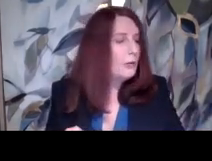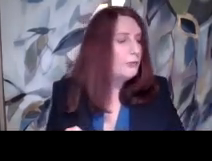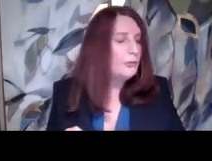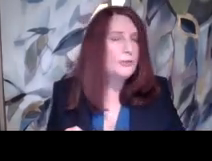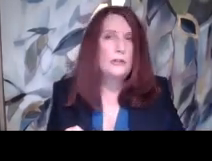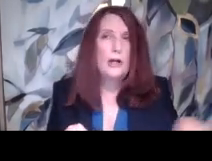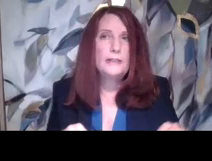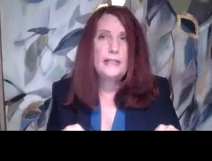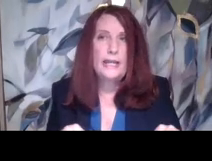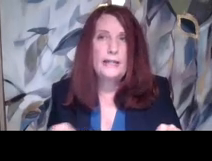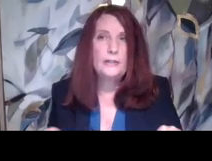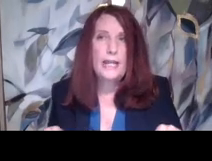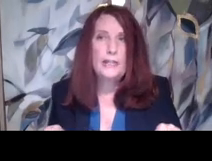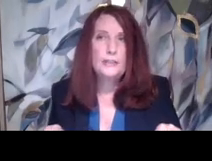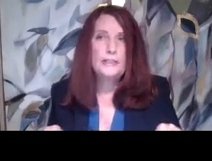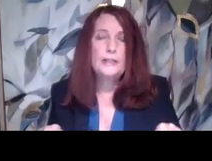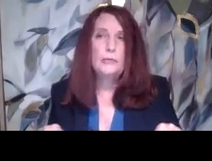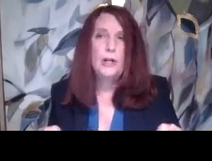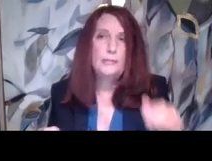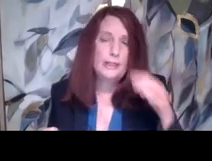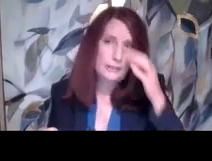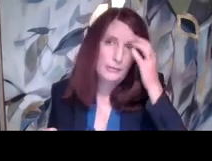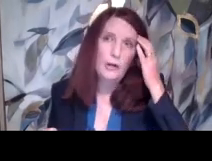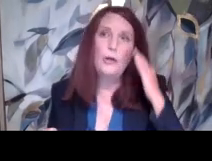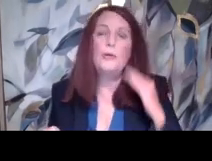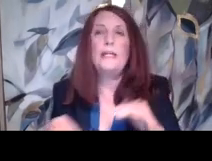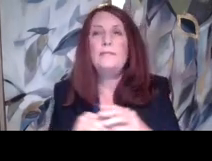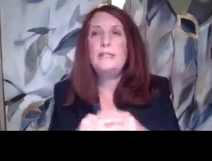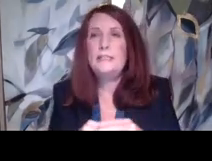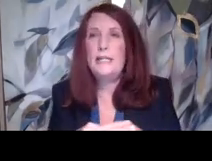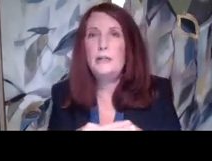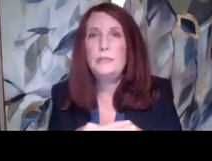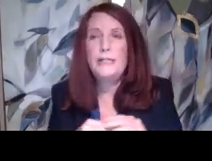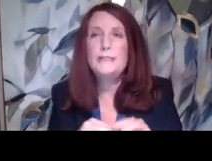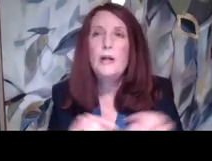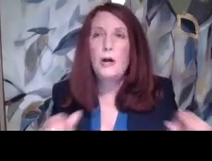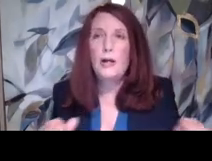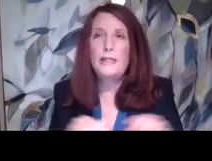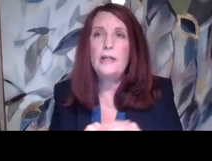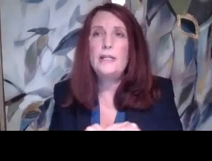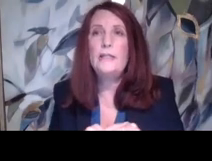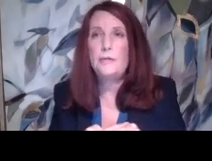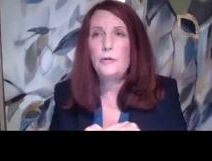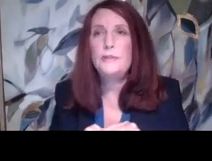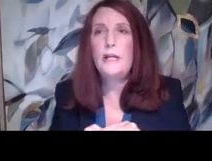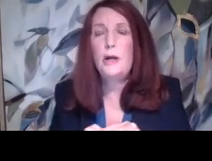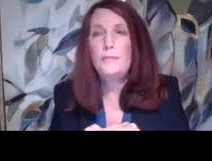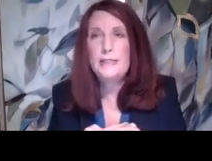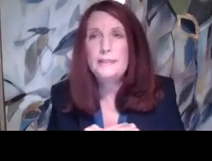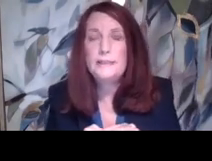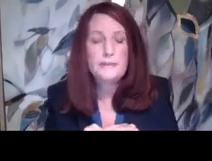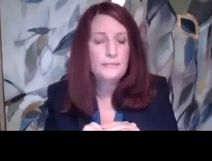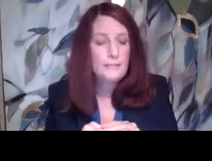that's, those are the laws. And the agencies that we'll talk about tomorrow can investigate complaints on any of those